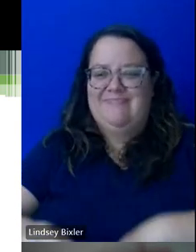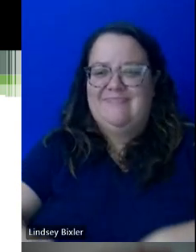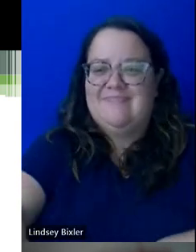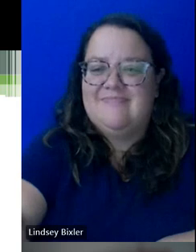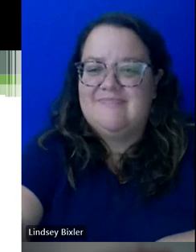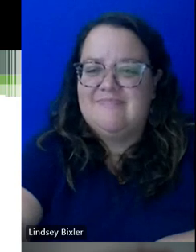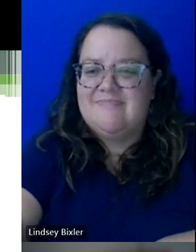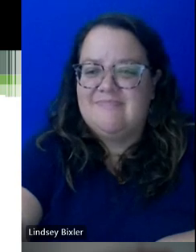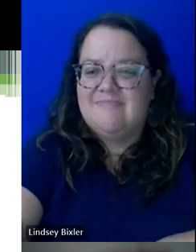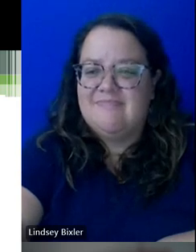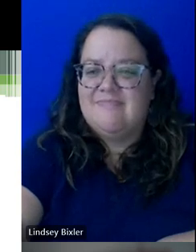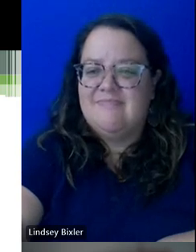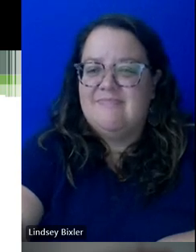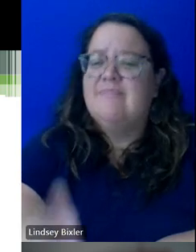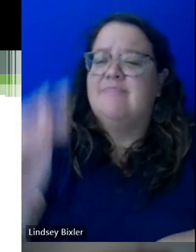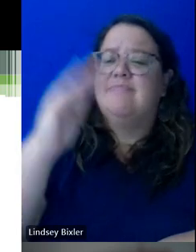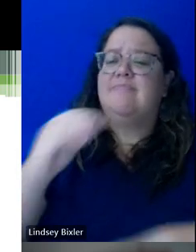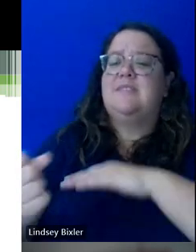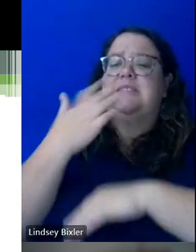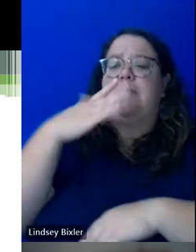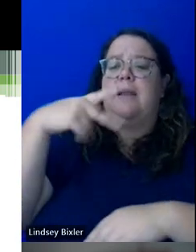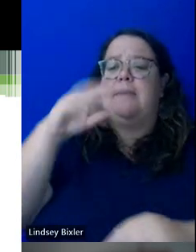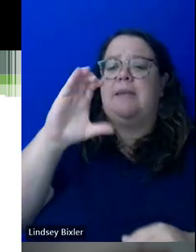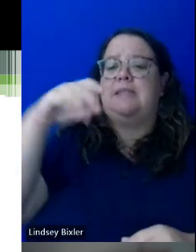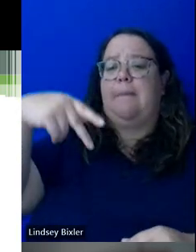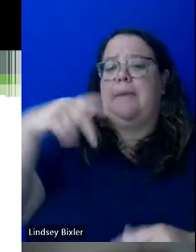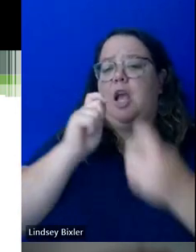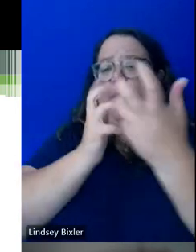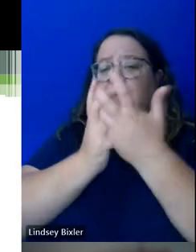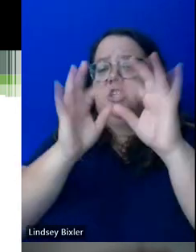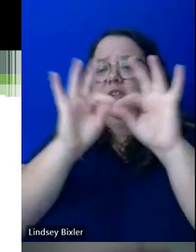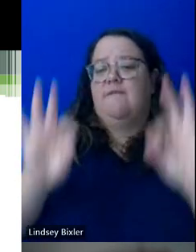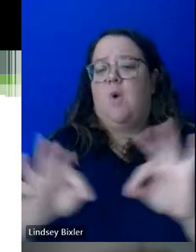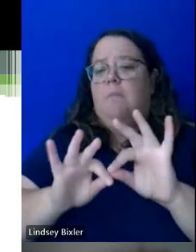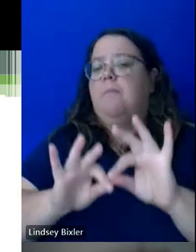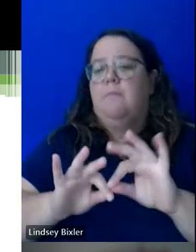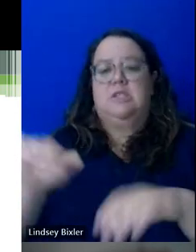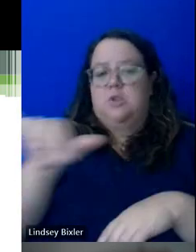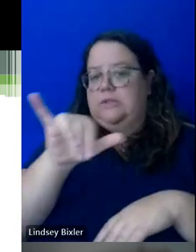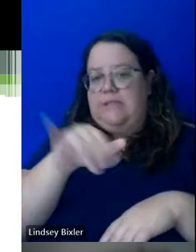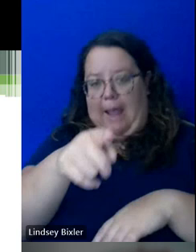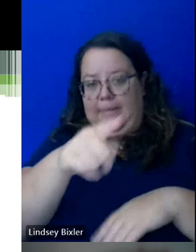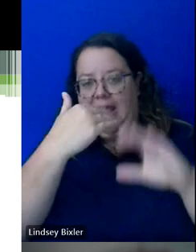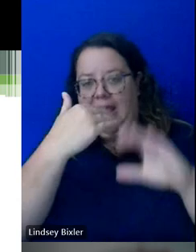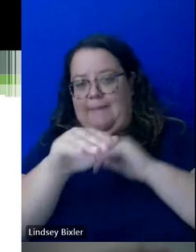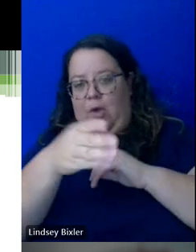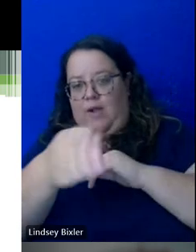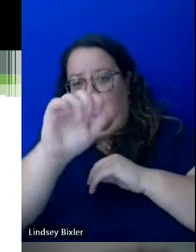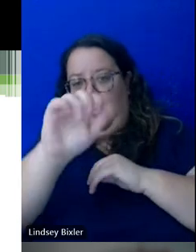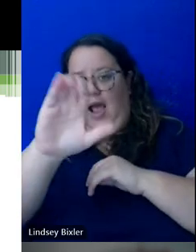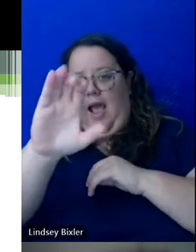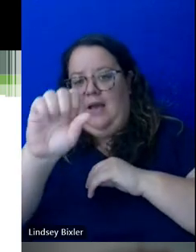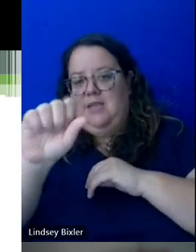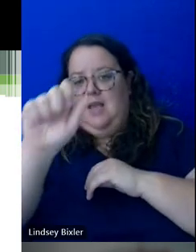And the question here about submitting a PCP accommodation form. So, that will just go to the email address that's listed right here on the slide, access at